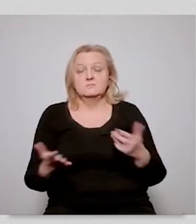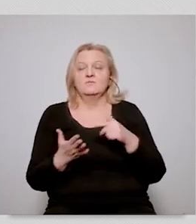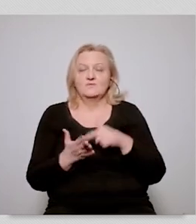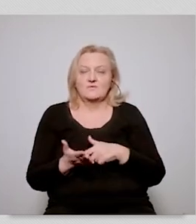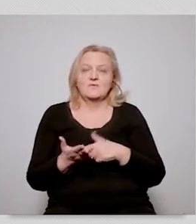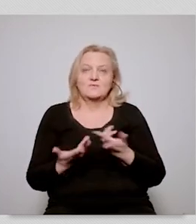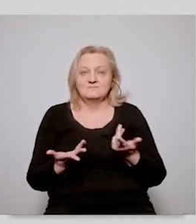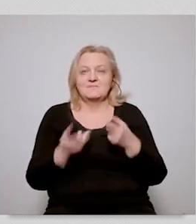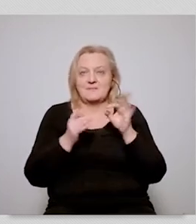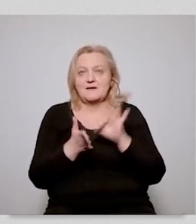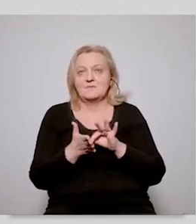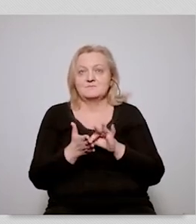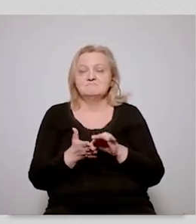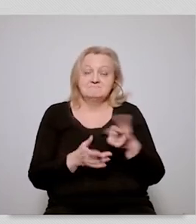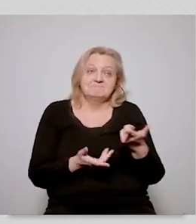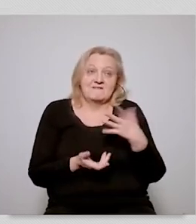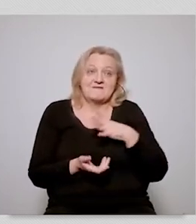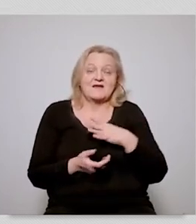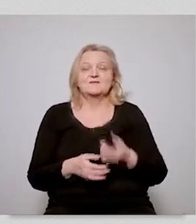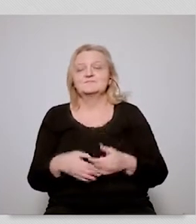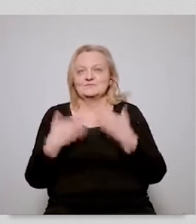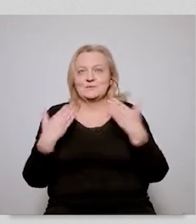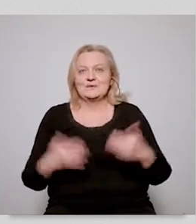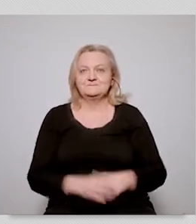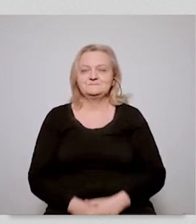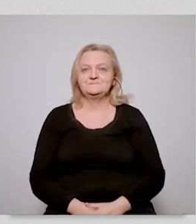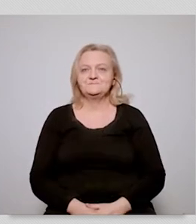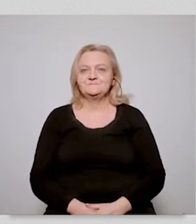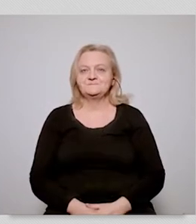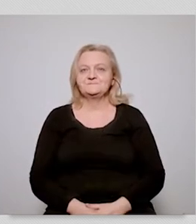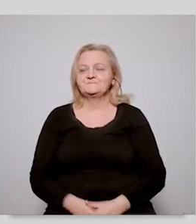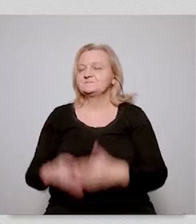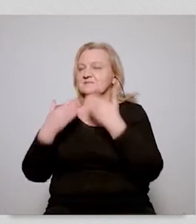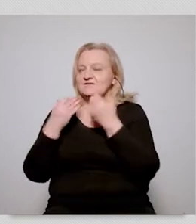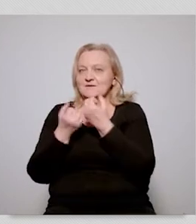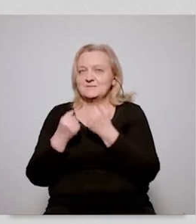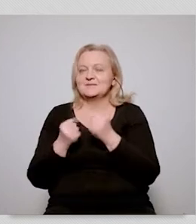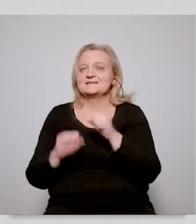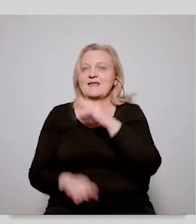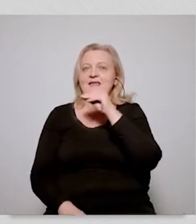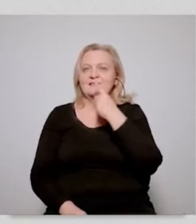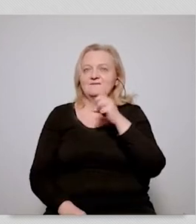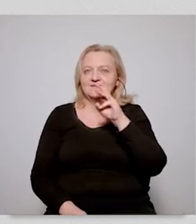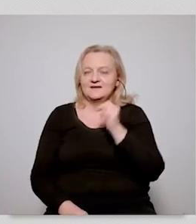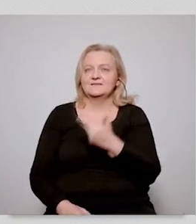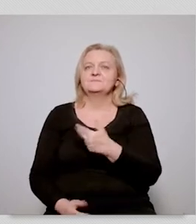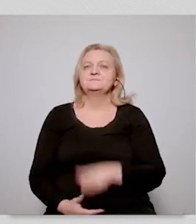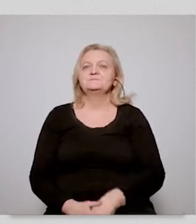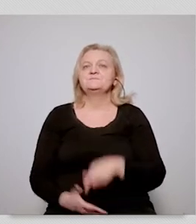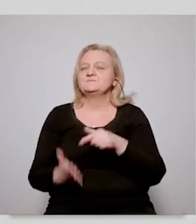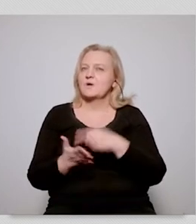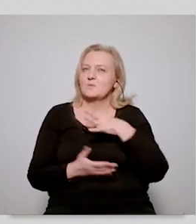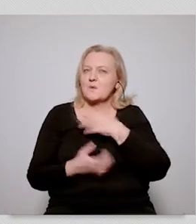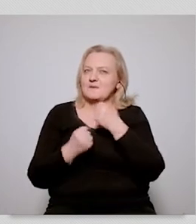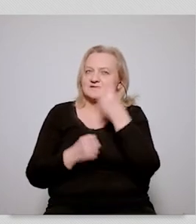it's hard to tell but as a starting point it is a positive sign thank you very much edvin uh it's been very